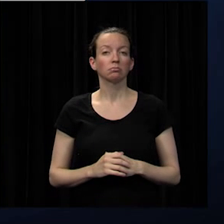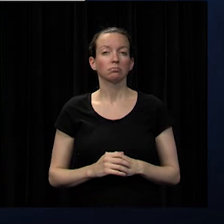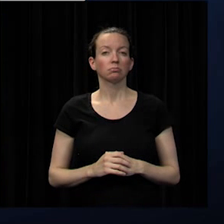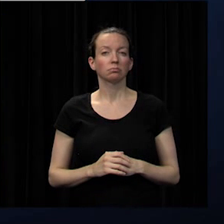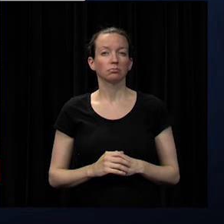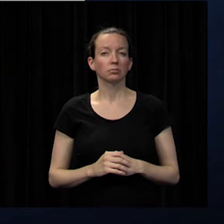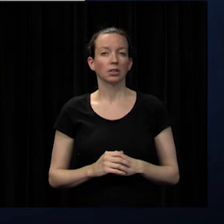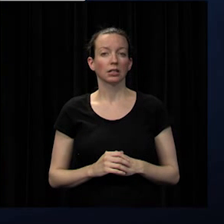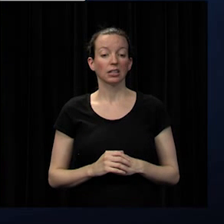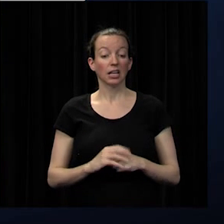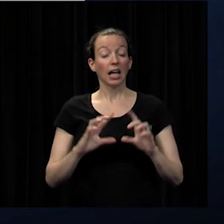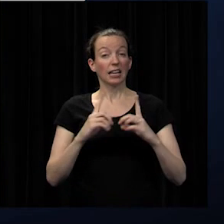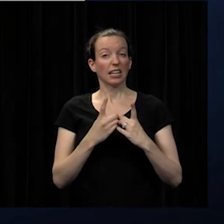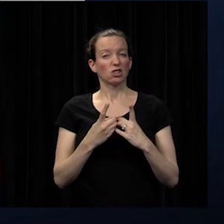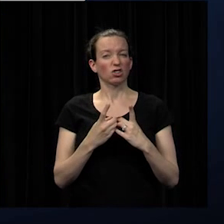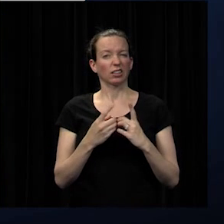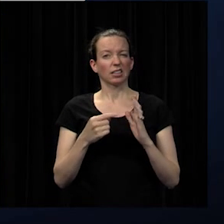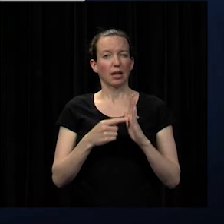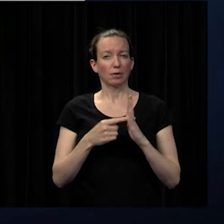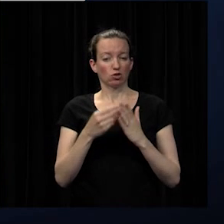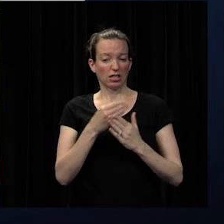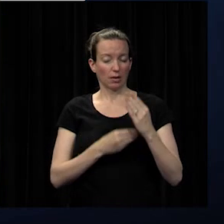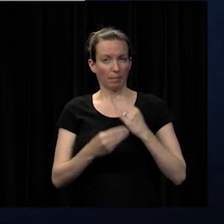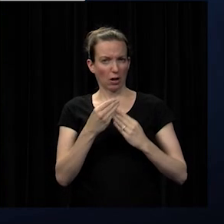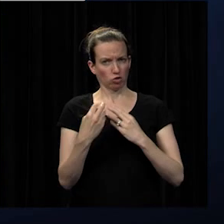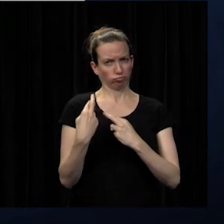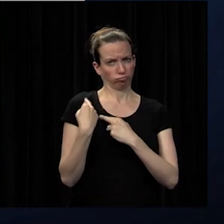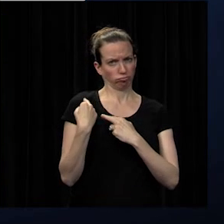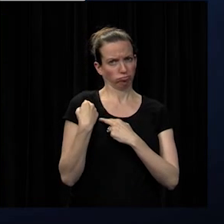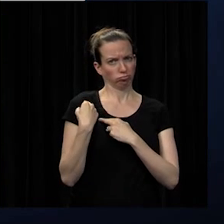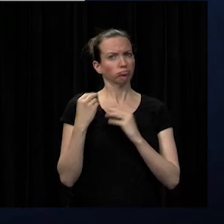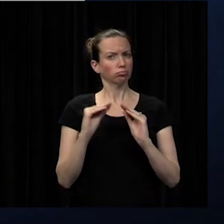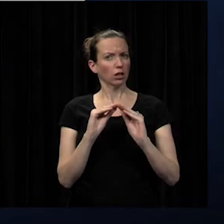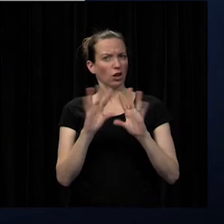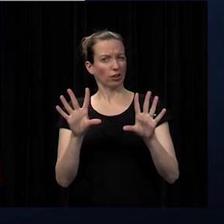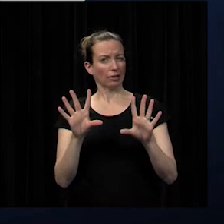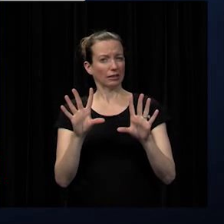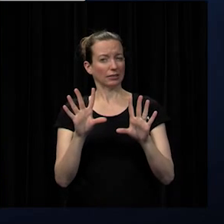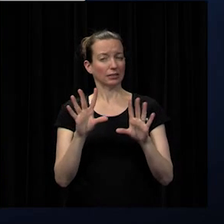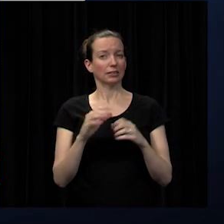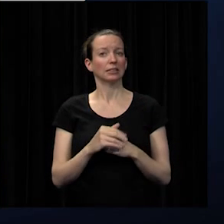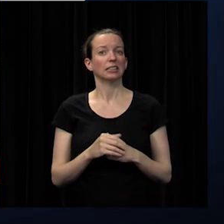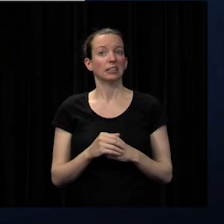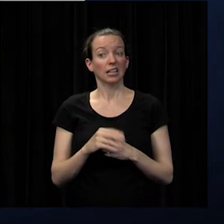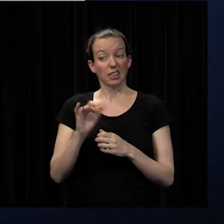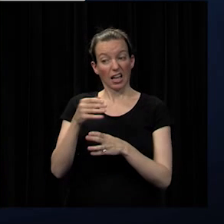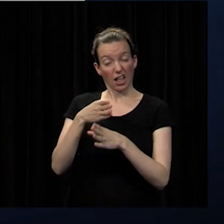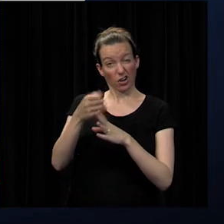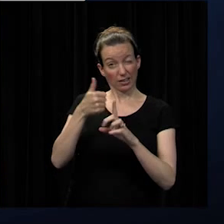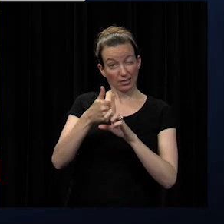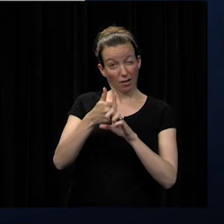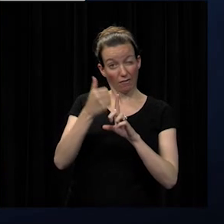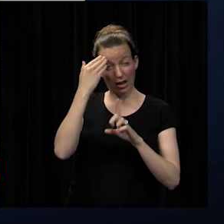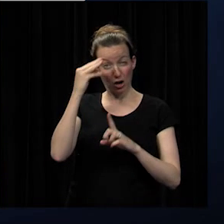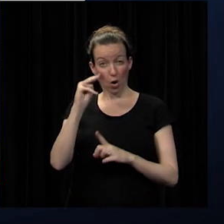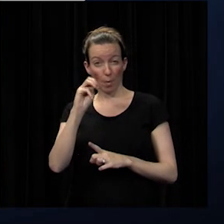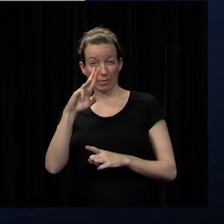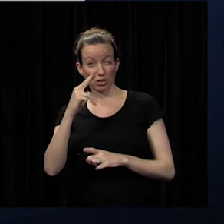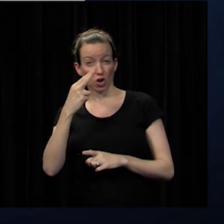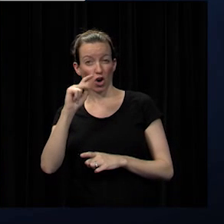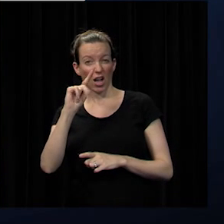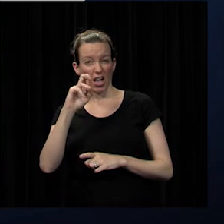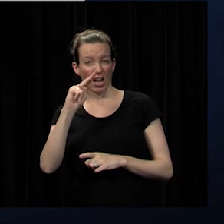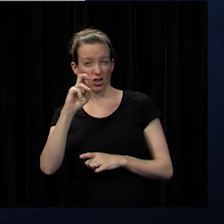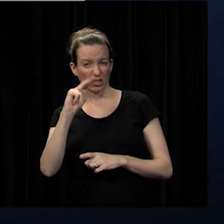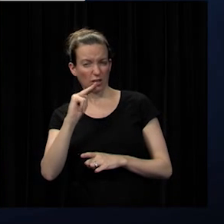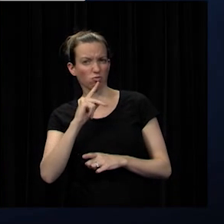demonstrates budget accountability and transparency and that's been an area i know that mr hutchinson has looked at as well as others and you